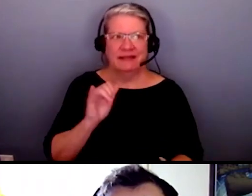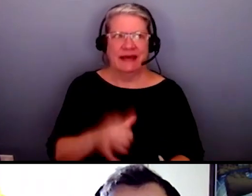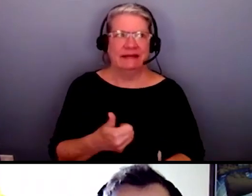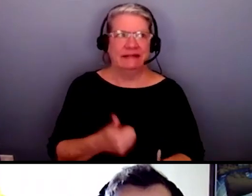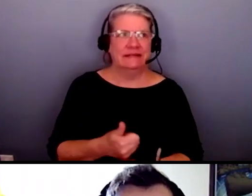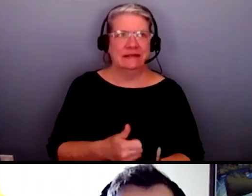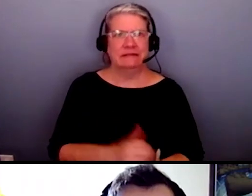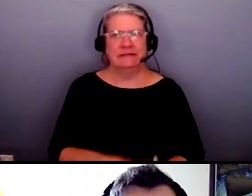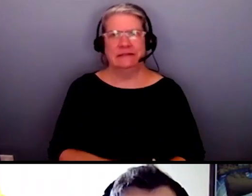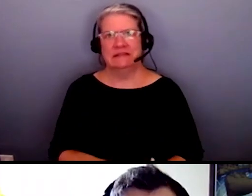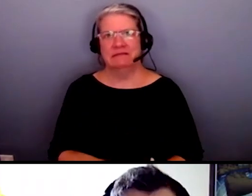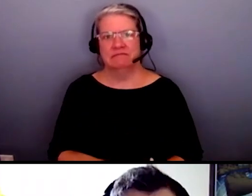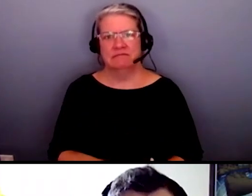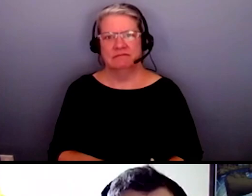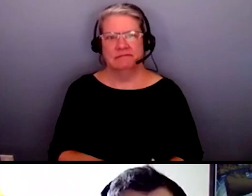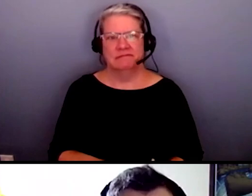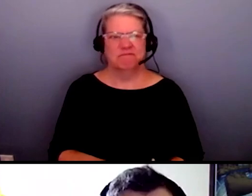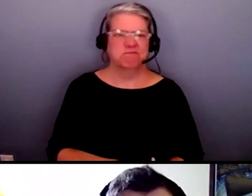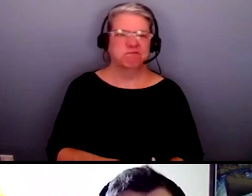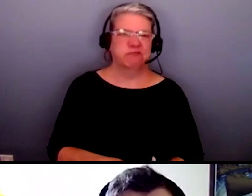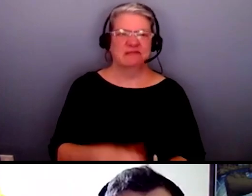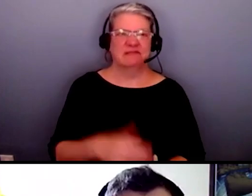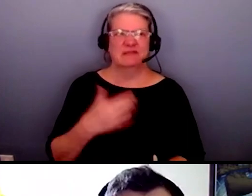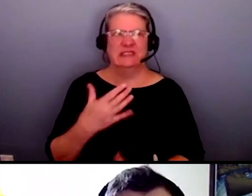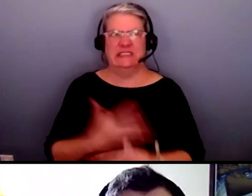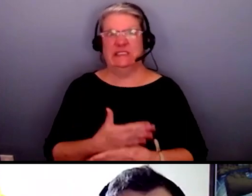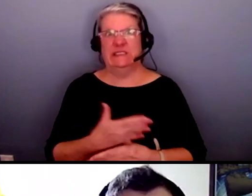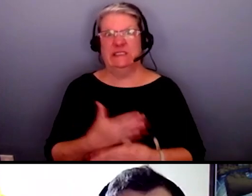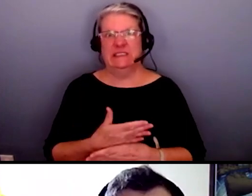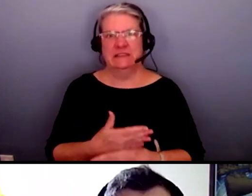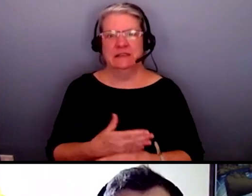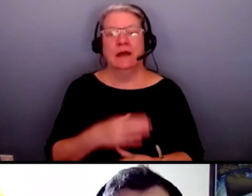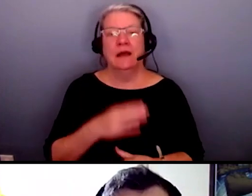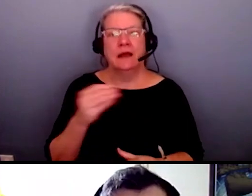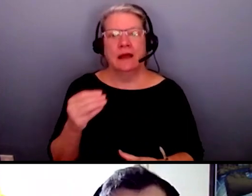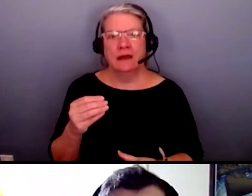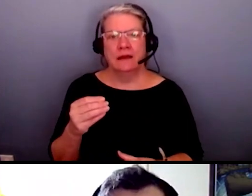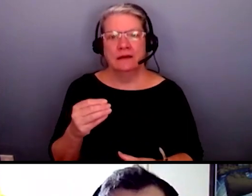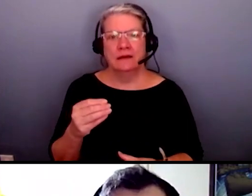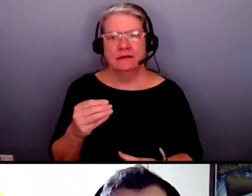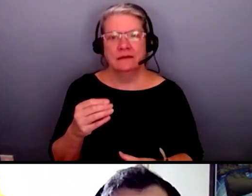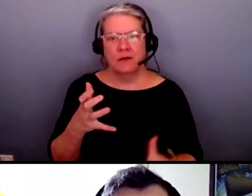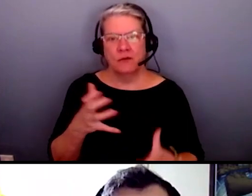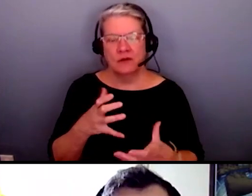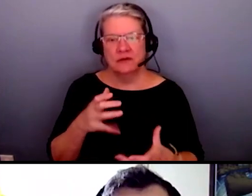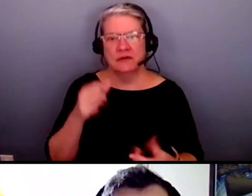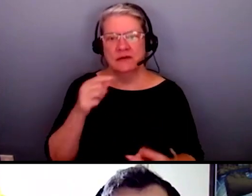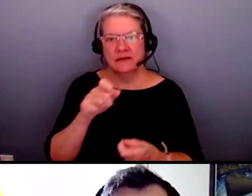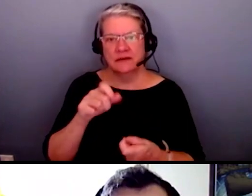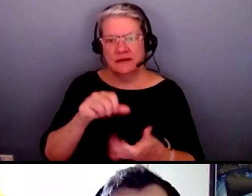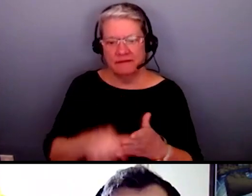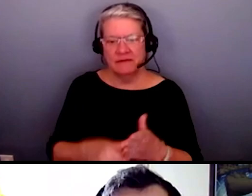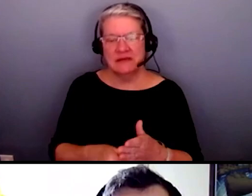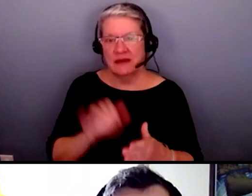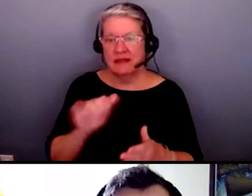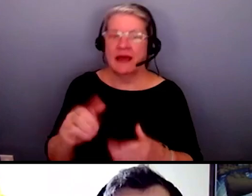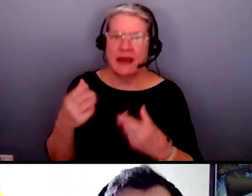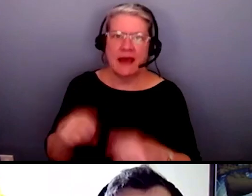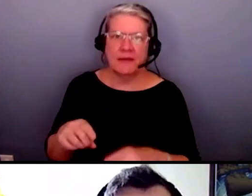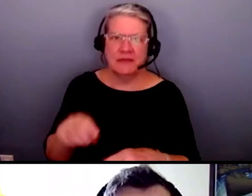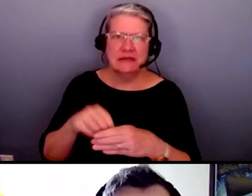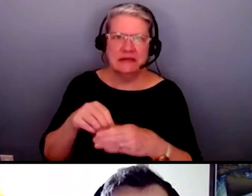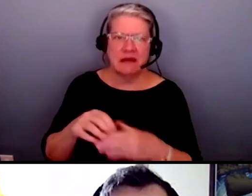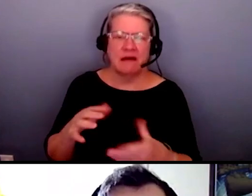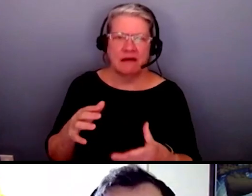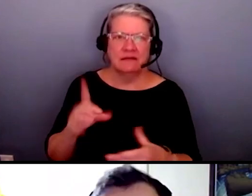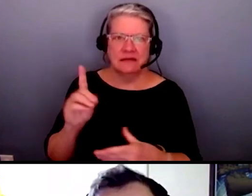incredibly disturbing um and i just want point out that it does exist within our community